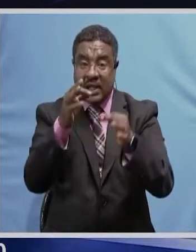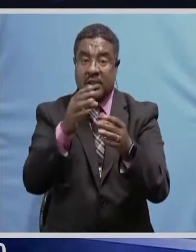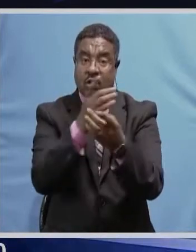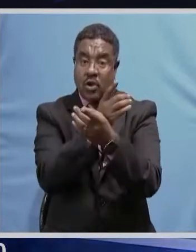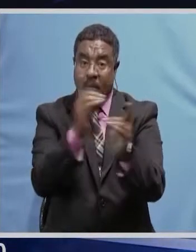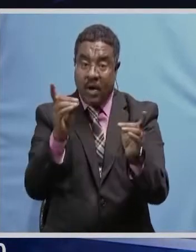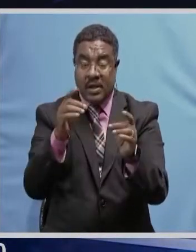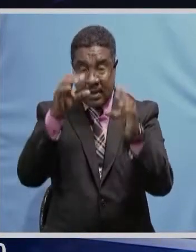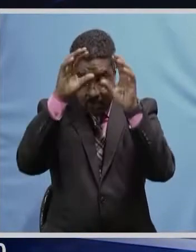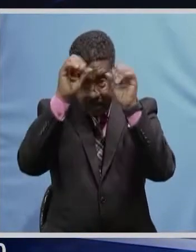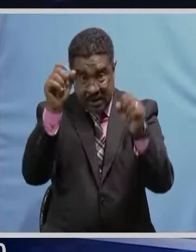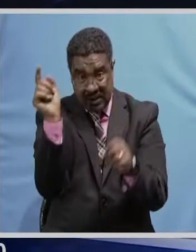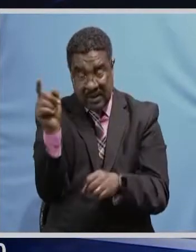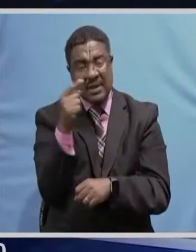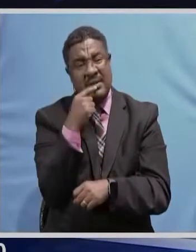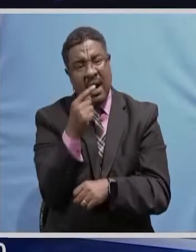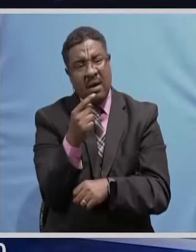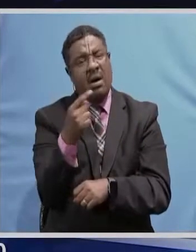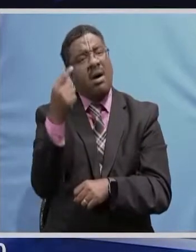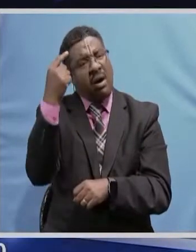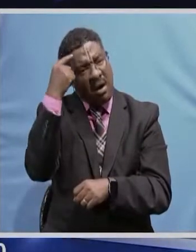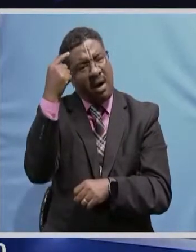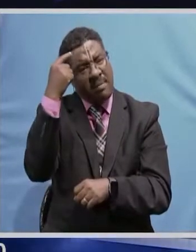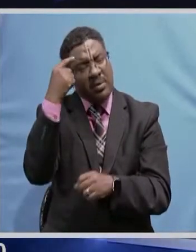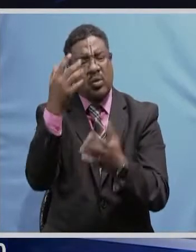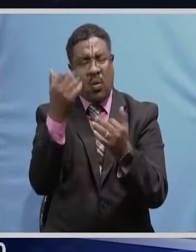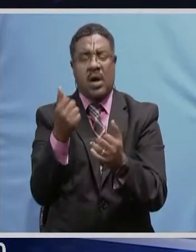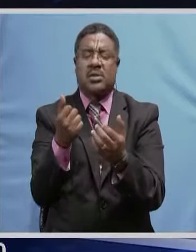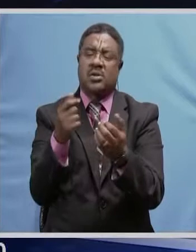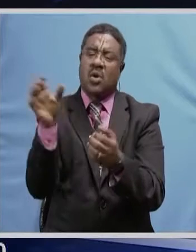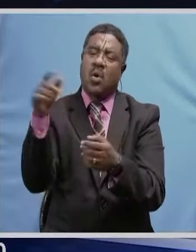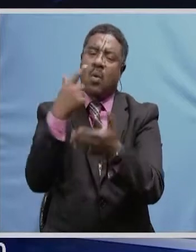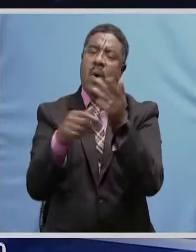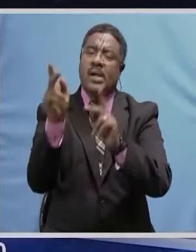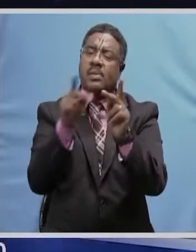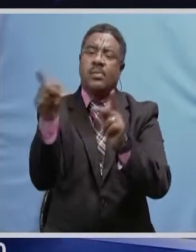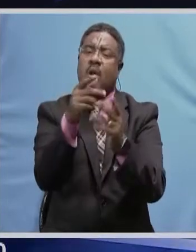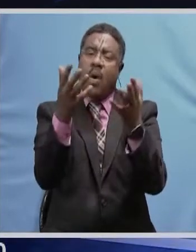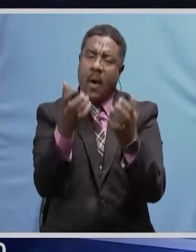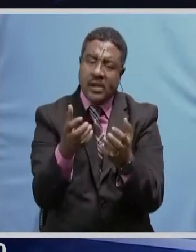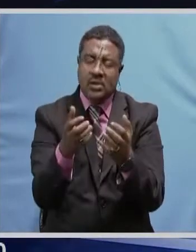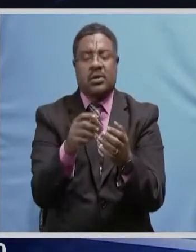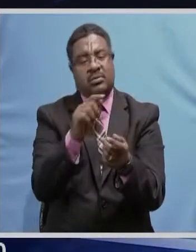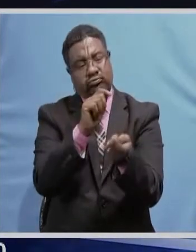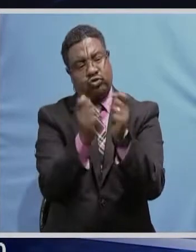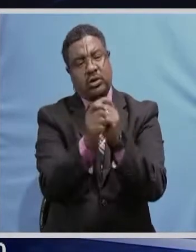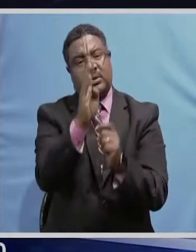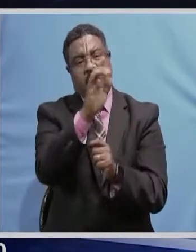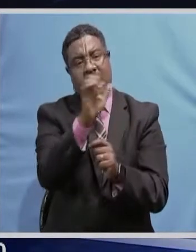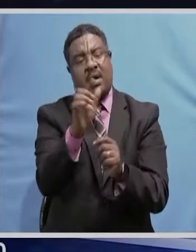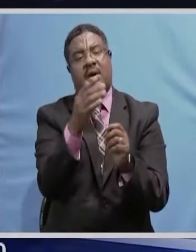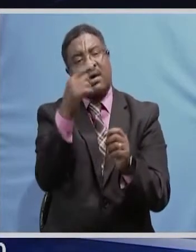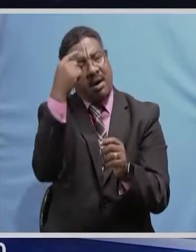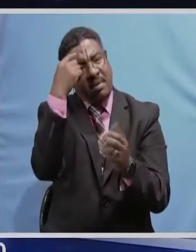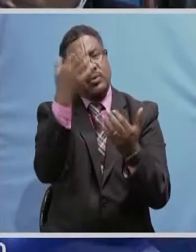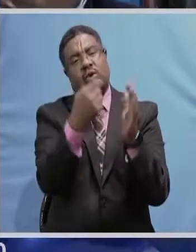government has shown that it is willing to implement the will of the people through the enactment of the Constitution Amendment Bill No. 10 of